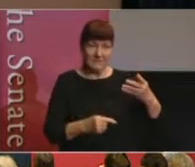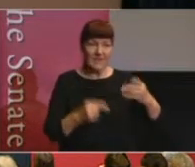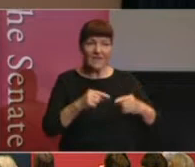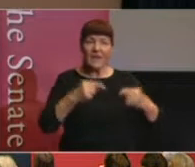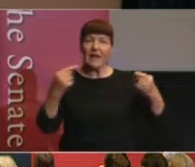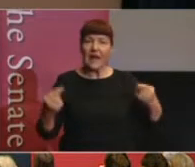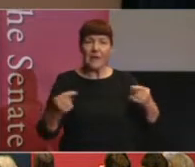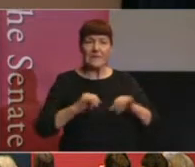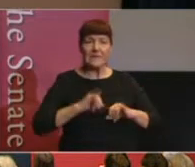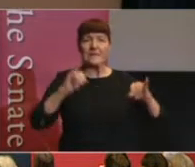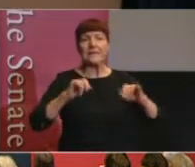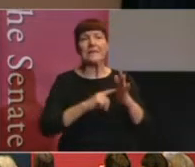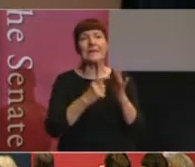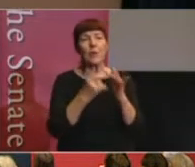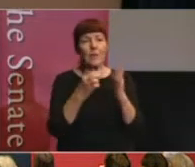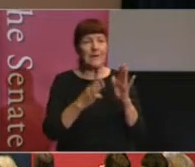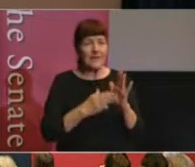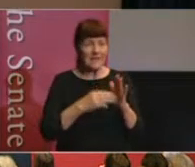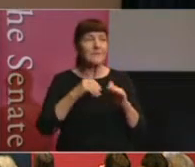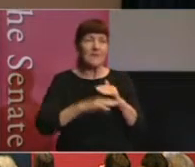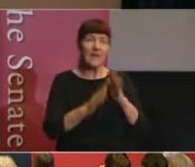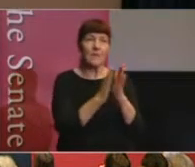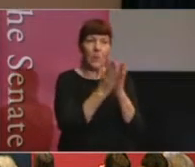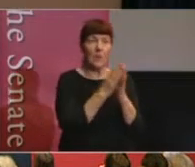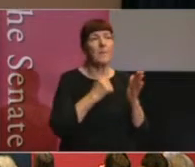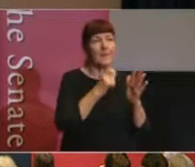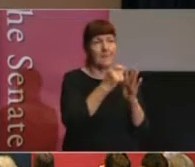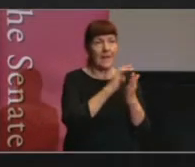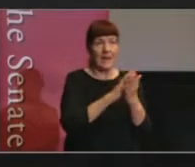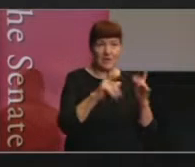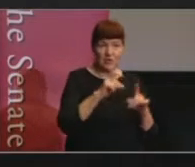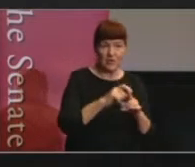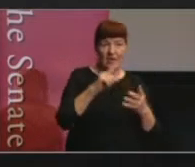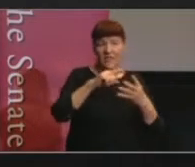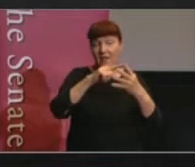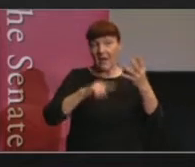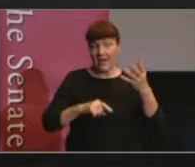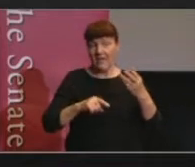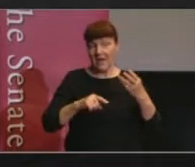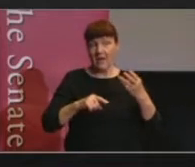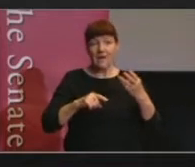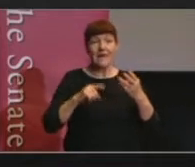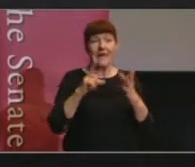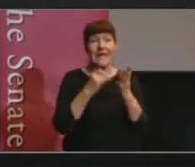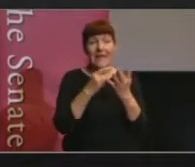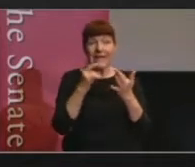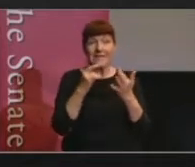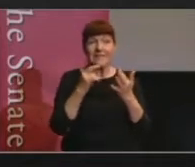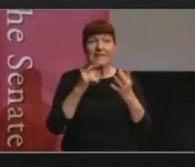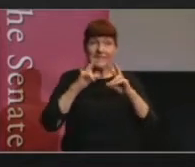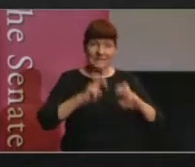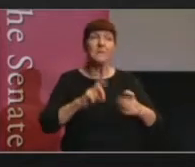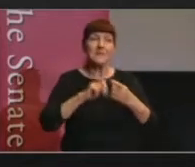study is the one that's reflected in the book of my PhD and the other case studies I'm still working on.